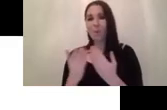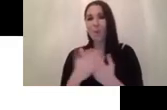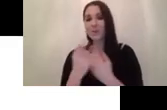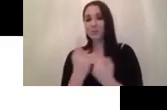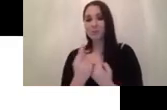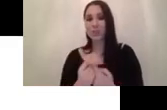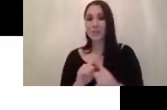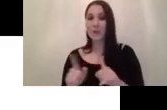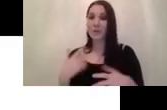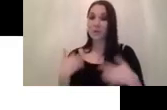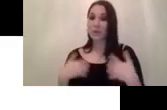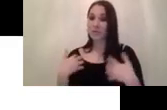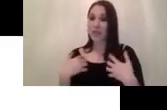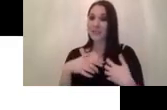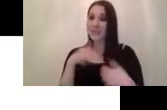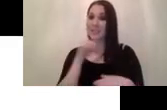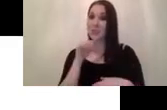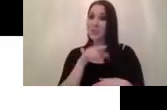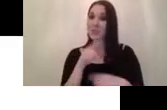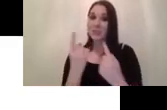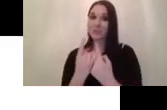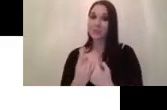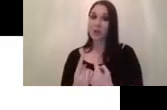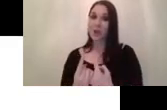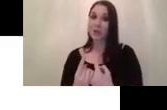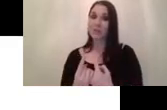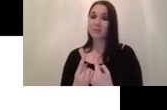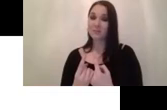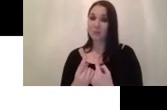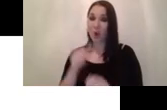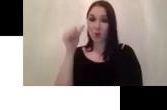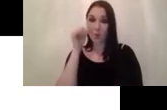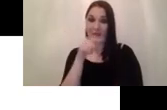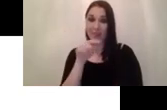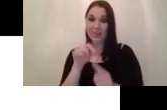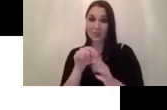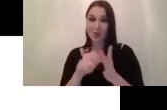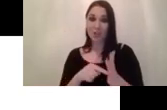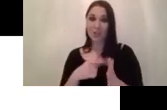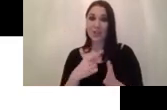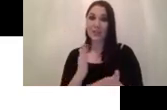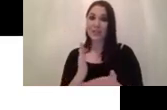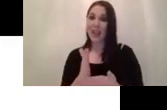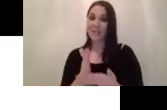do interested in using the product or know about this project uh definitely get in touch